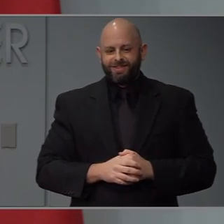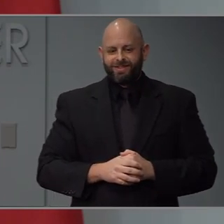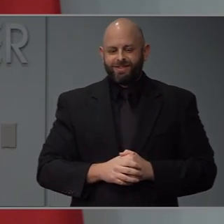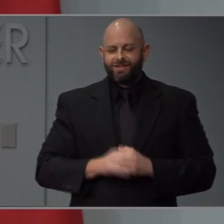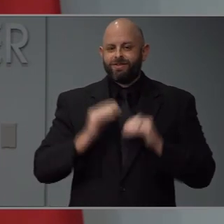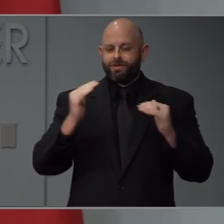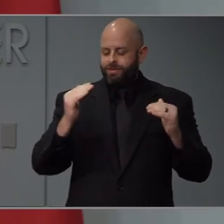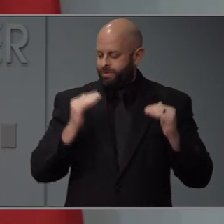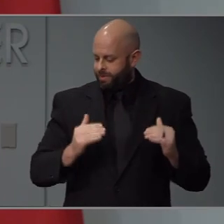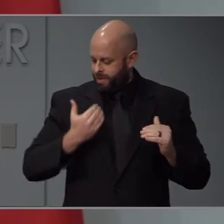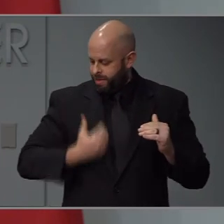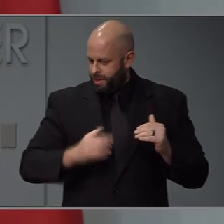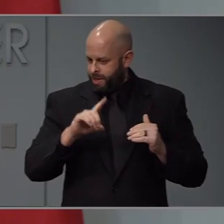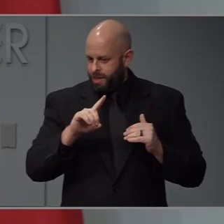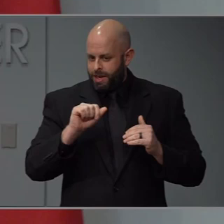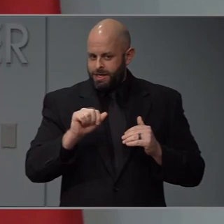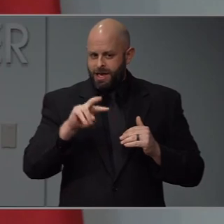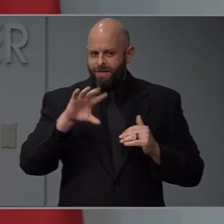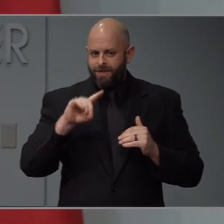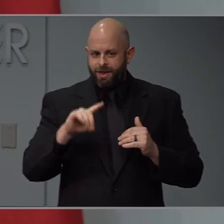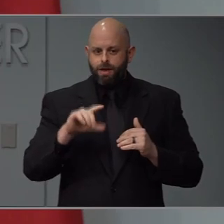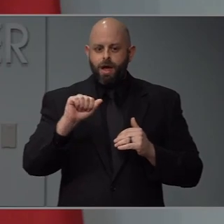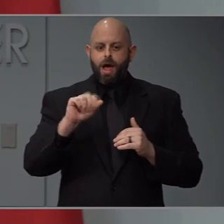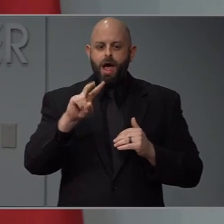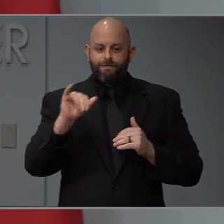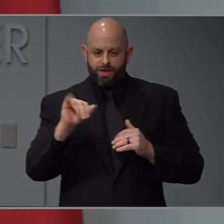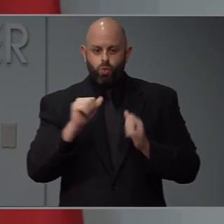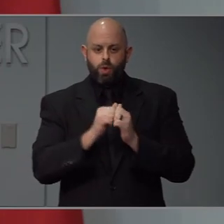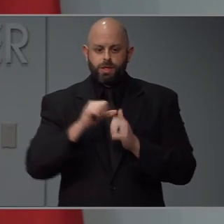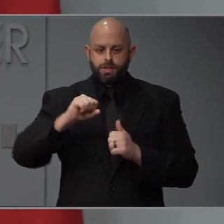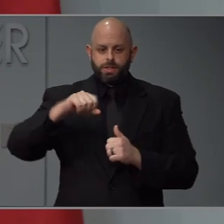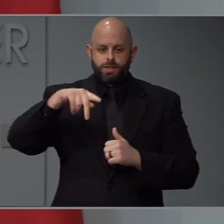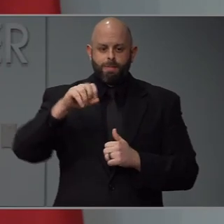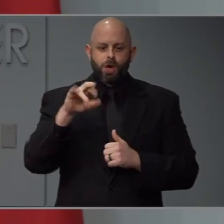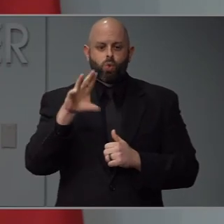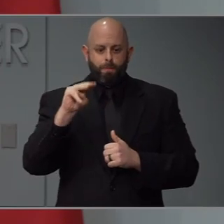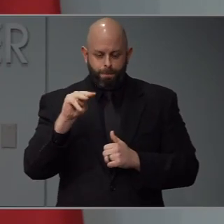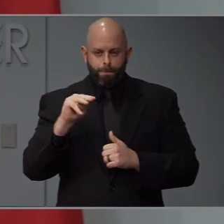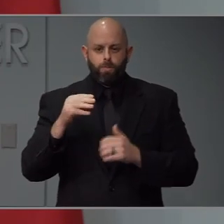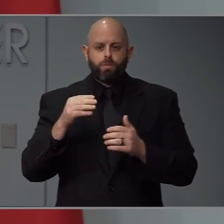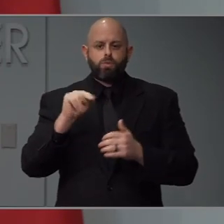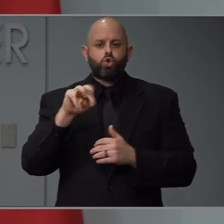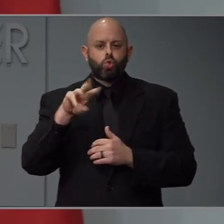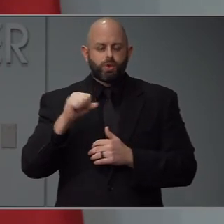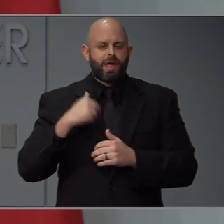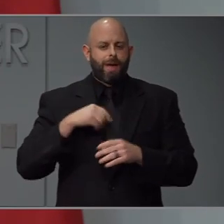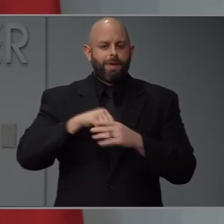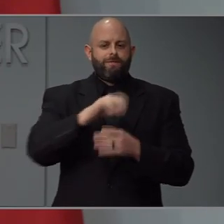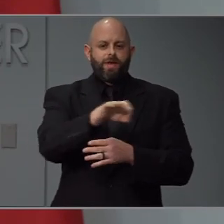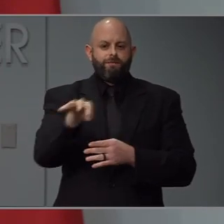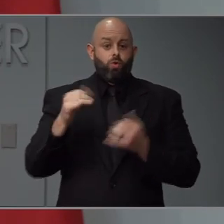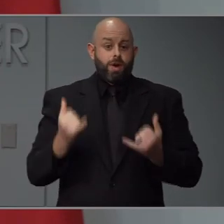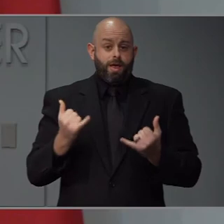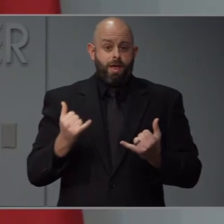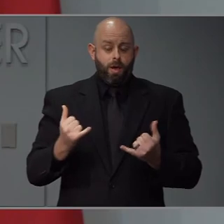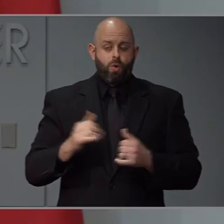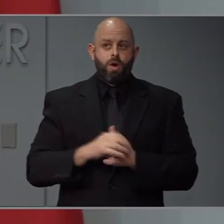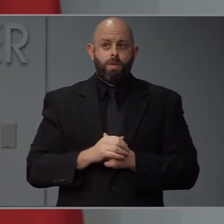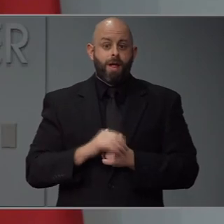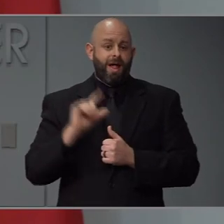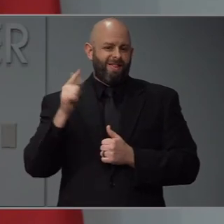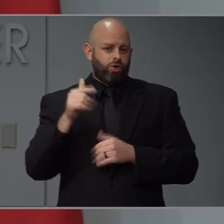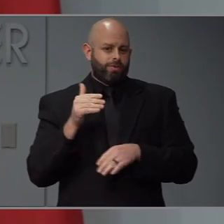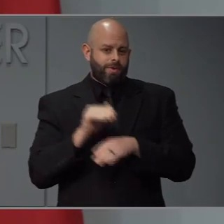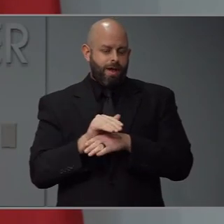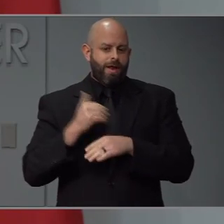Yes, this is David Ivey with Spectrum News. I'm in Fayetteville right now, and later this evening a curfew is going